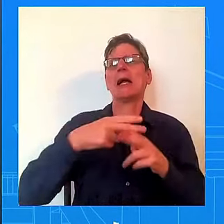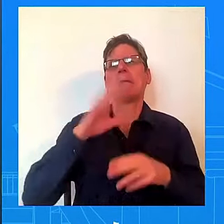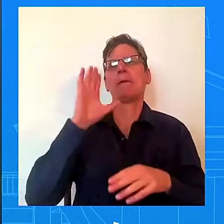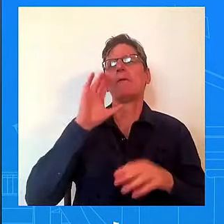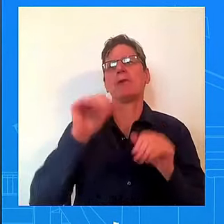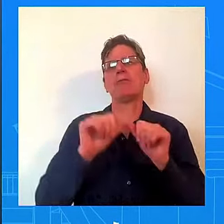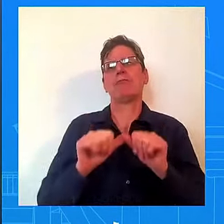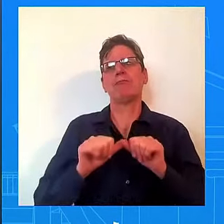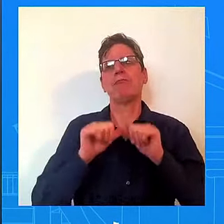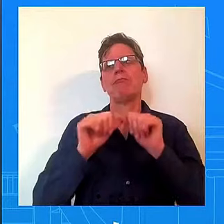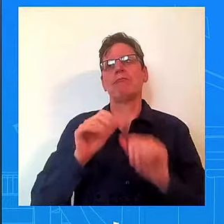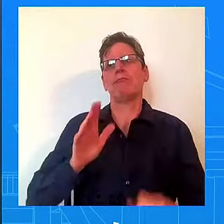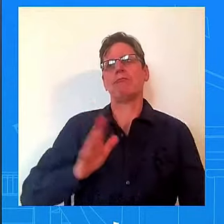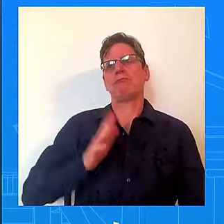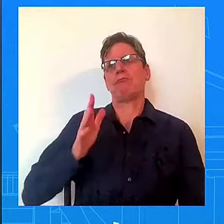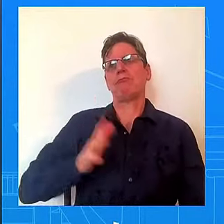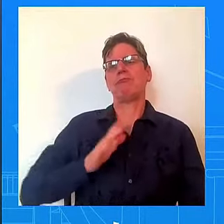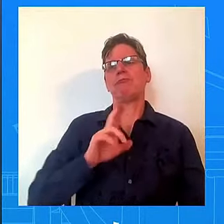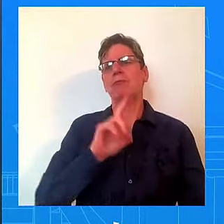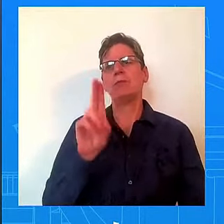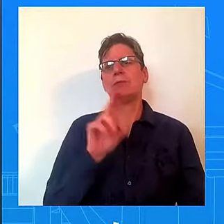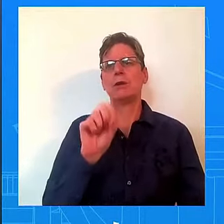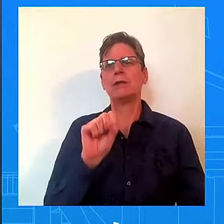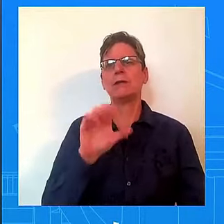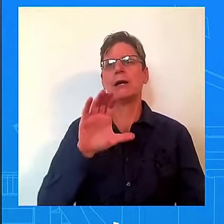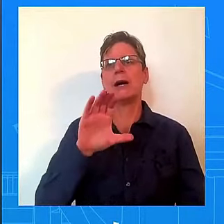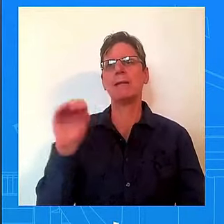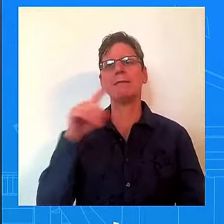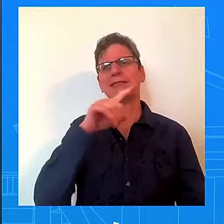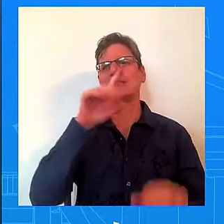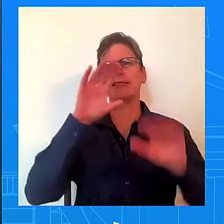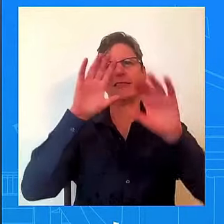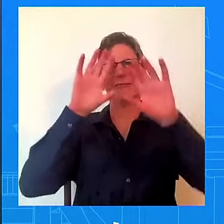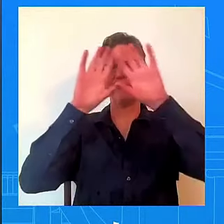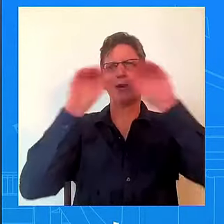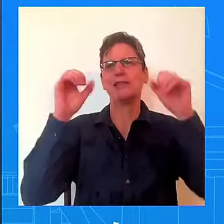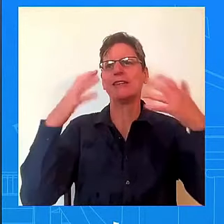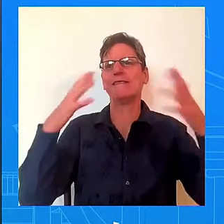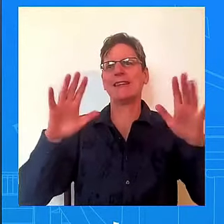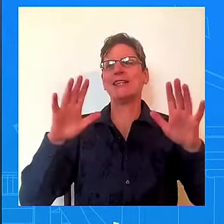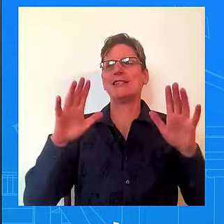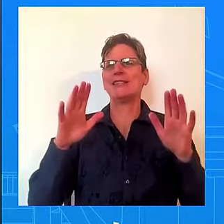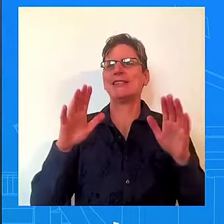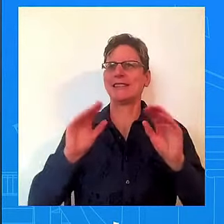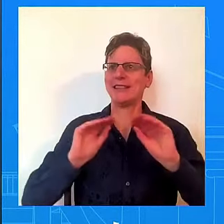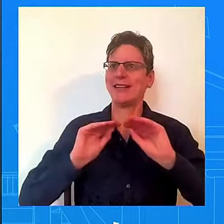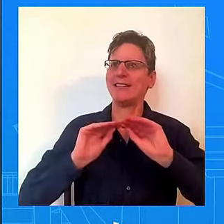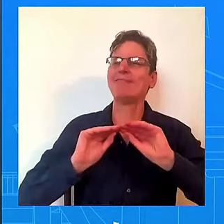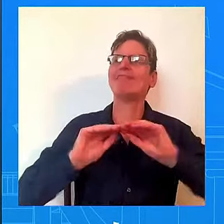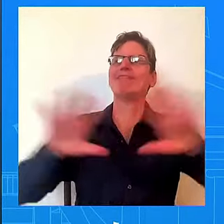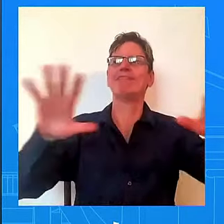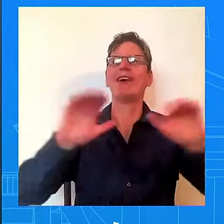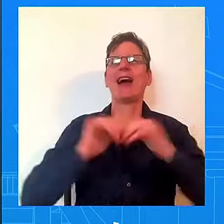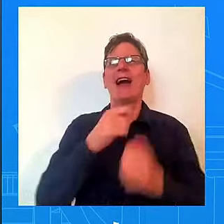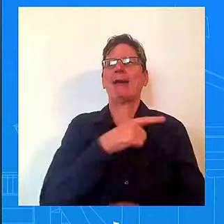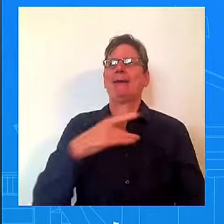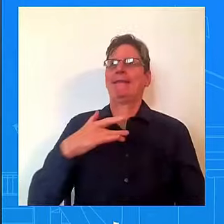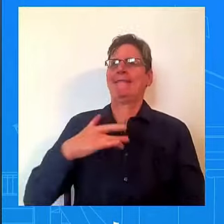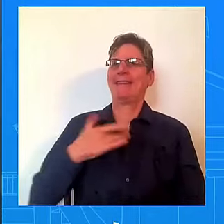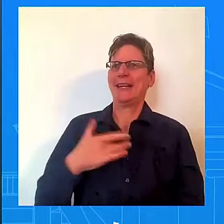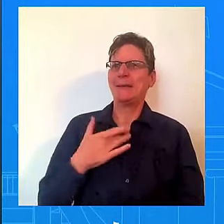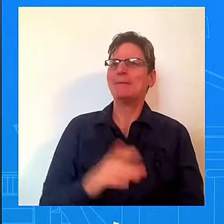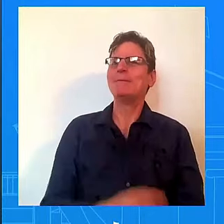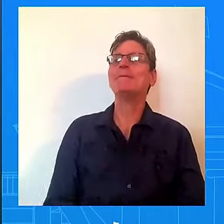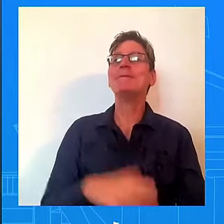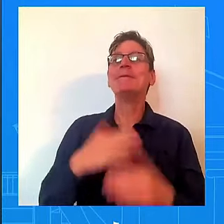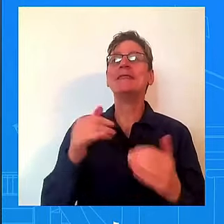very clear on that and will continue to be. And our conversations yesterday with union members were very much along